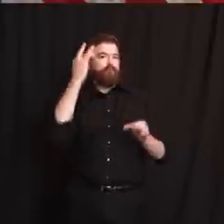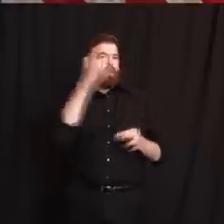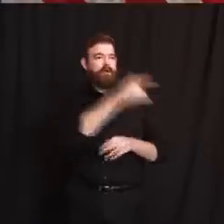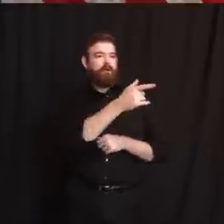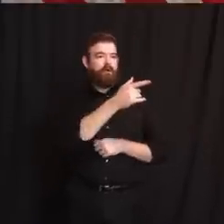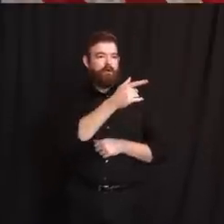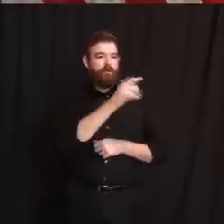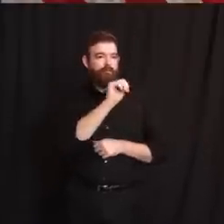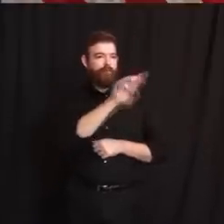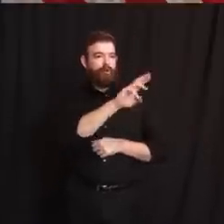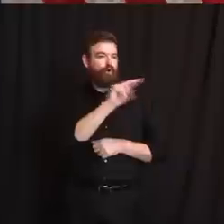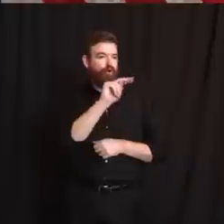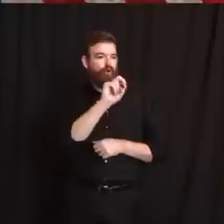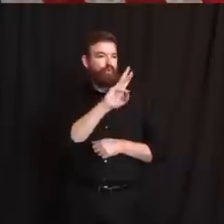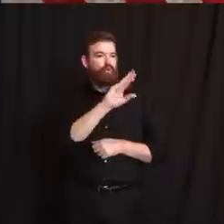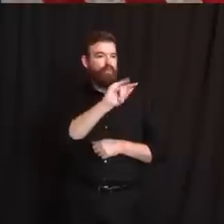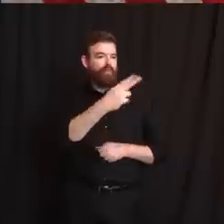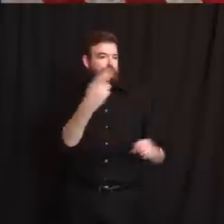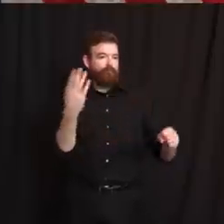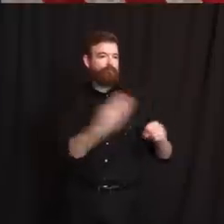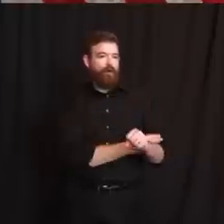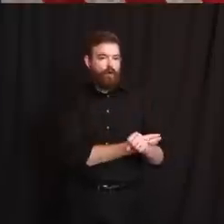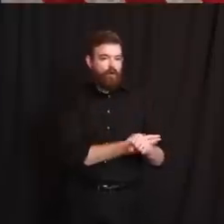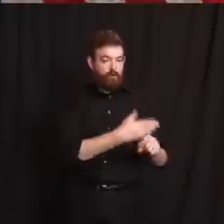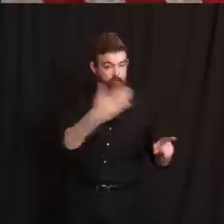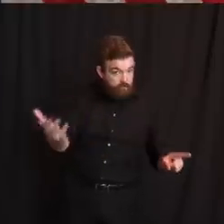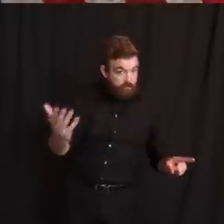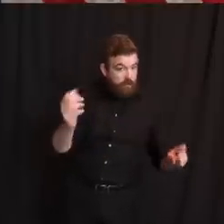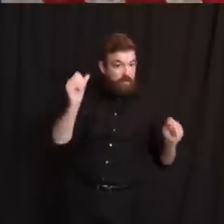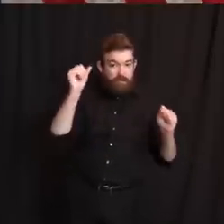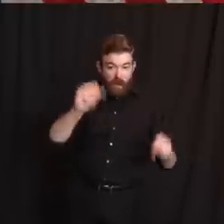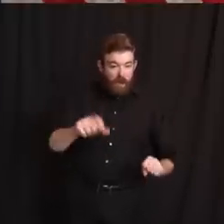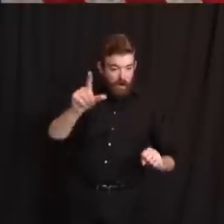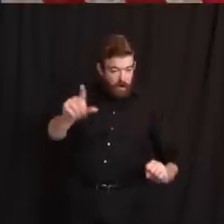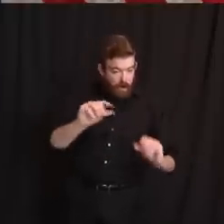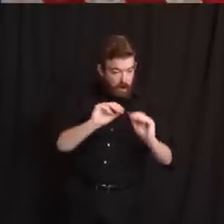he was not fired for endangering New Jerseyans' lives?